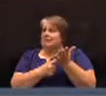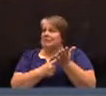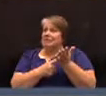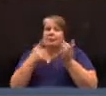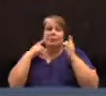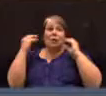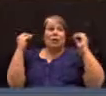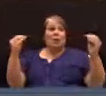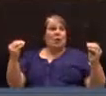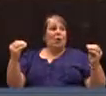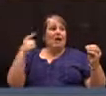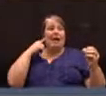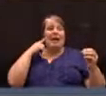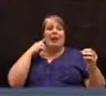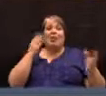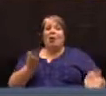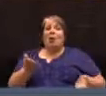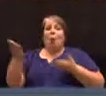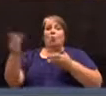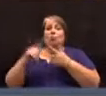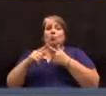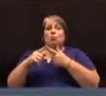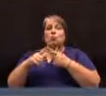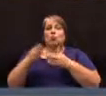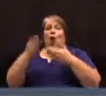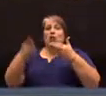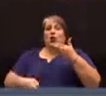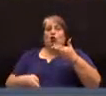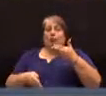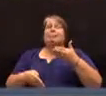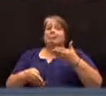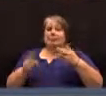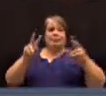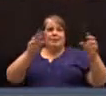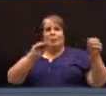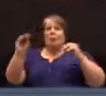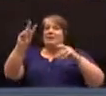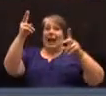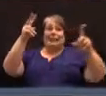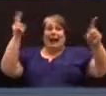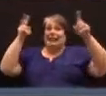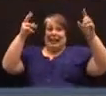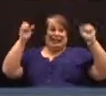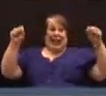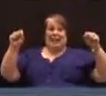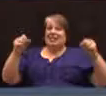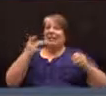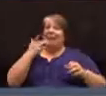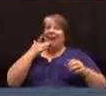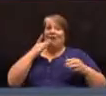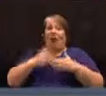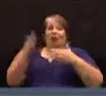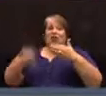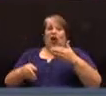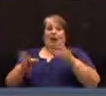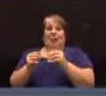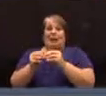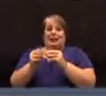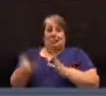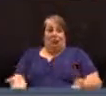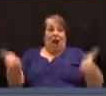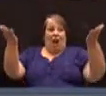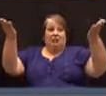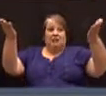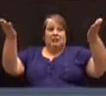Hearing none, do I hear a motion to adjourn? Is there a second? All those in favor of adjourning, kindly